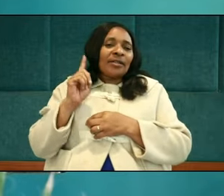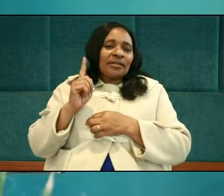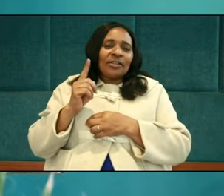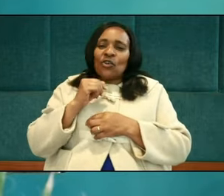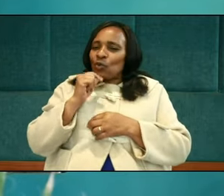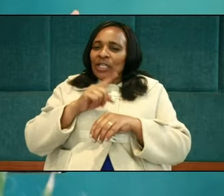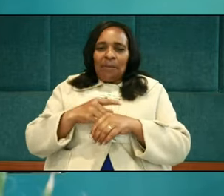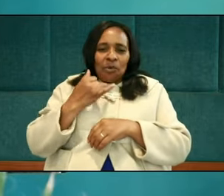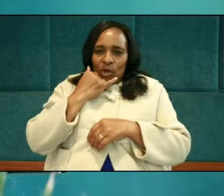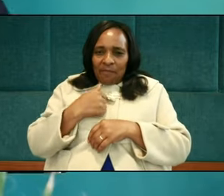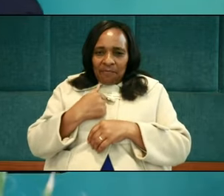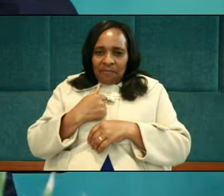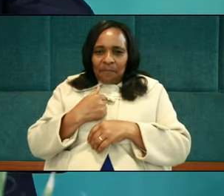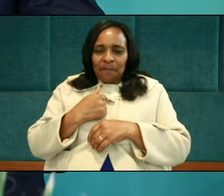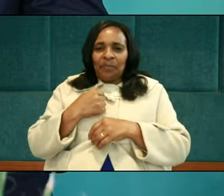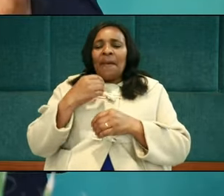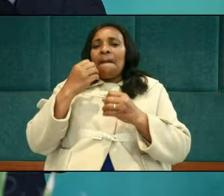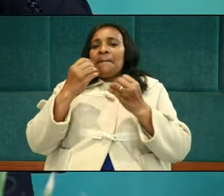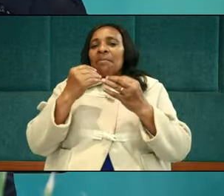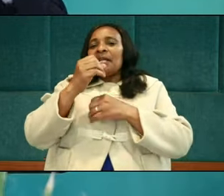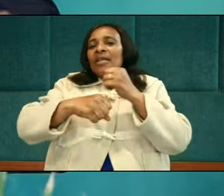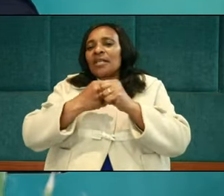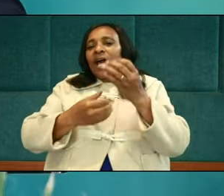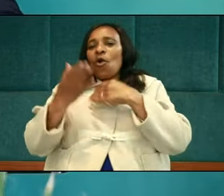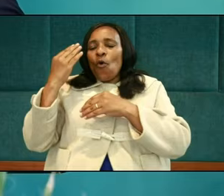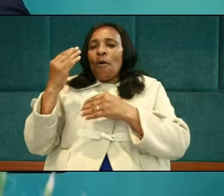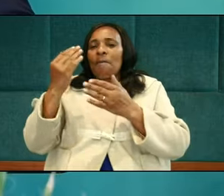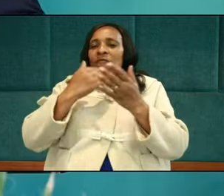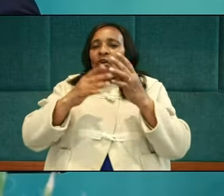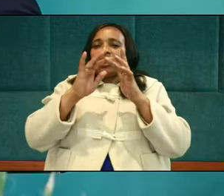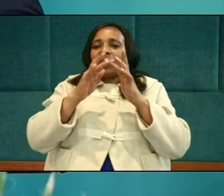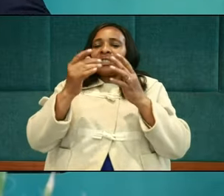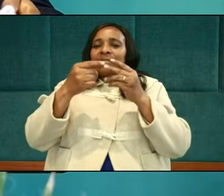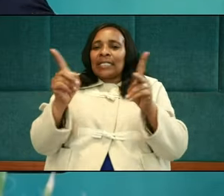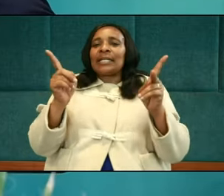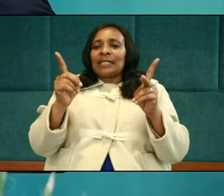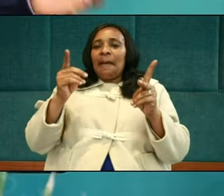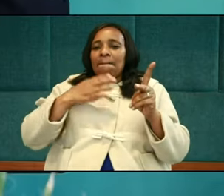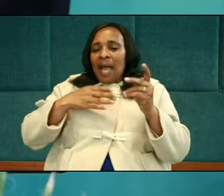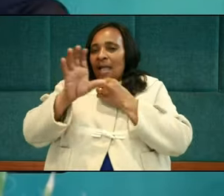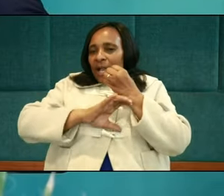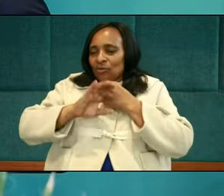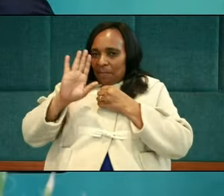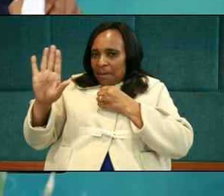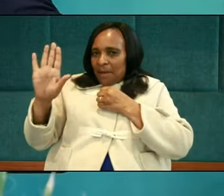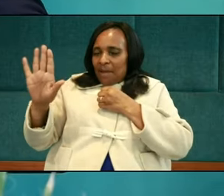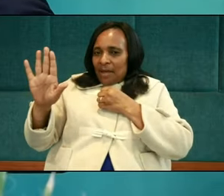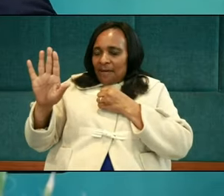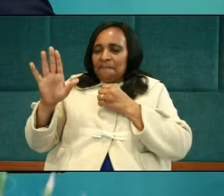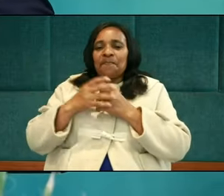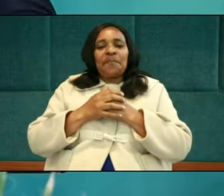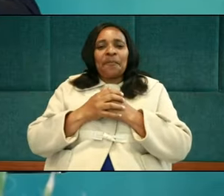we are wrong. Several years ago, when internet just started, you know, to come in my country or the country I was in at that